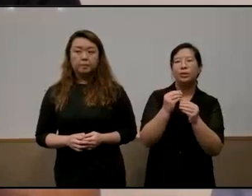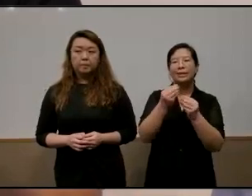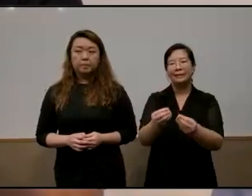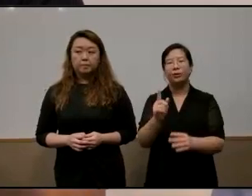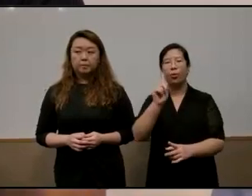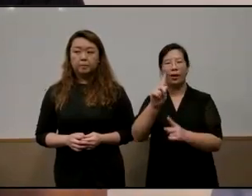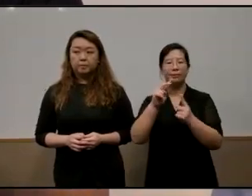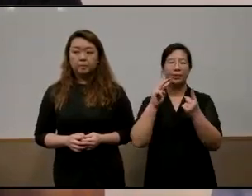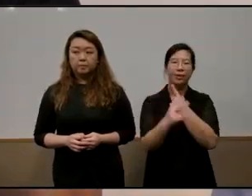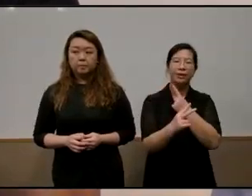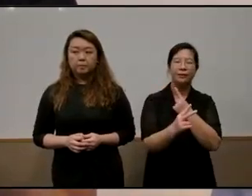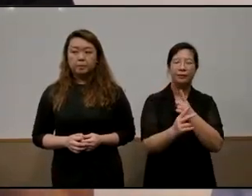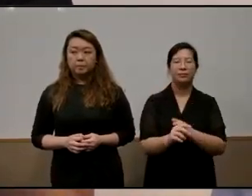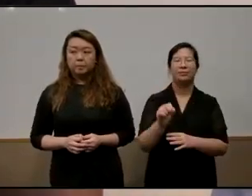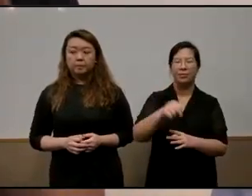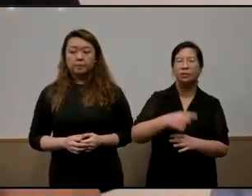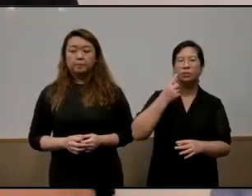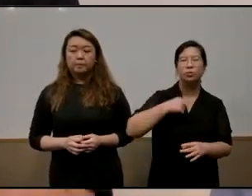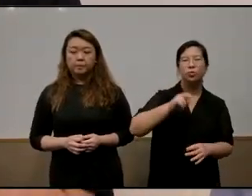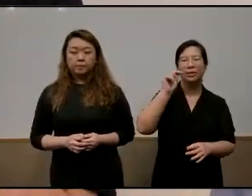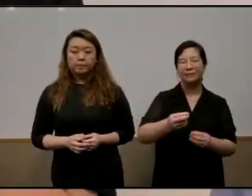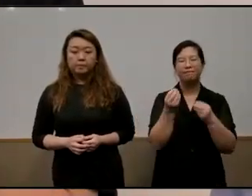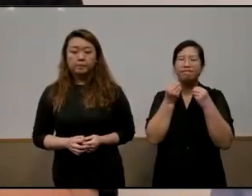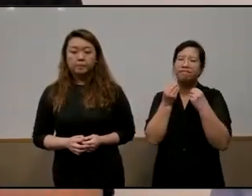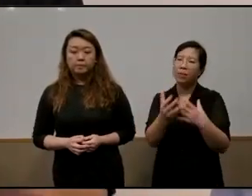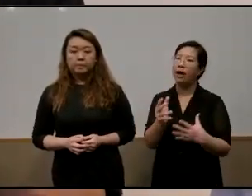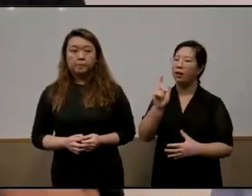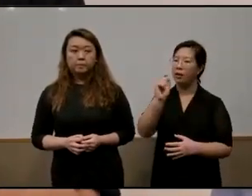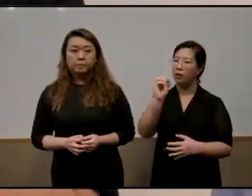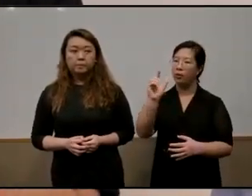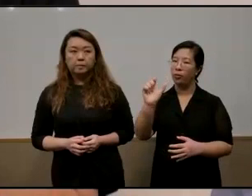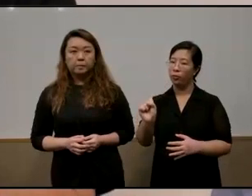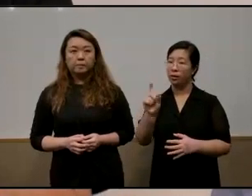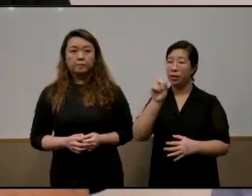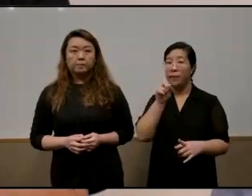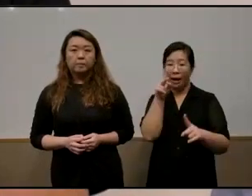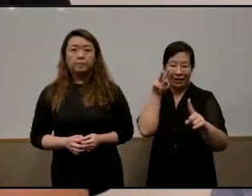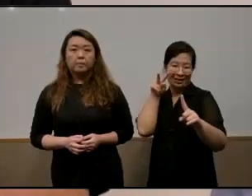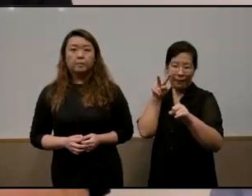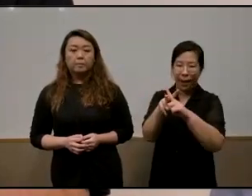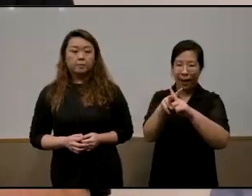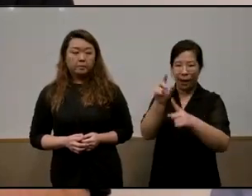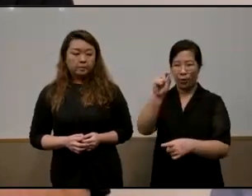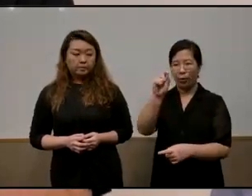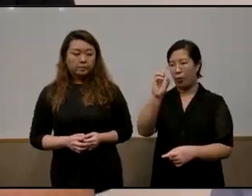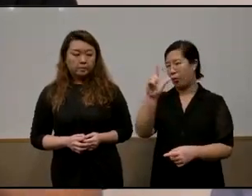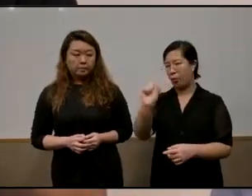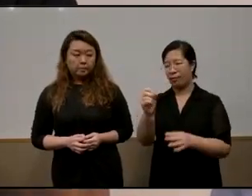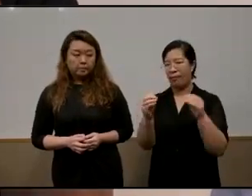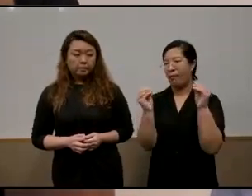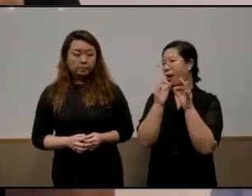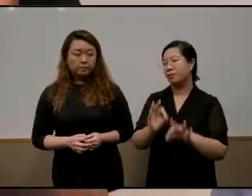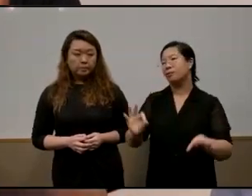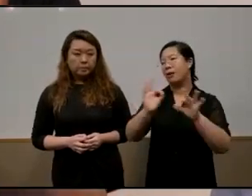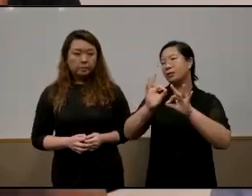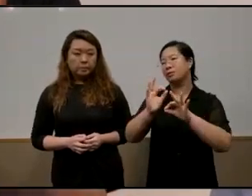that as much as we need many tools is the application of the tools that are critical do